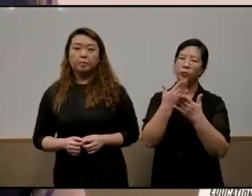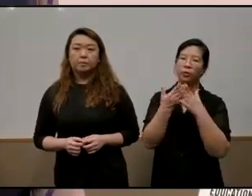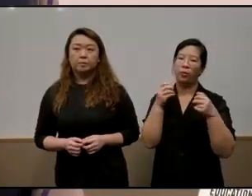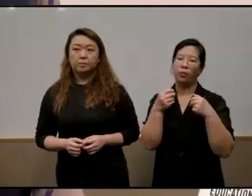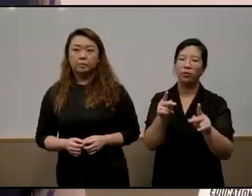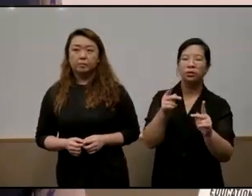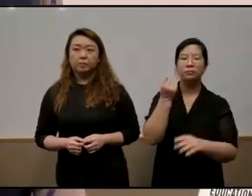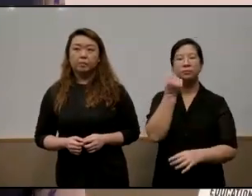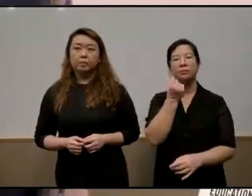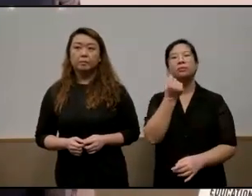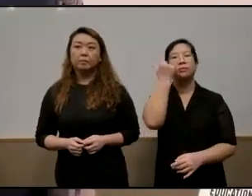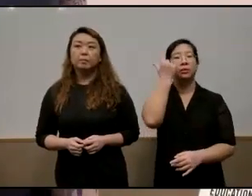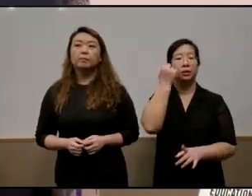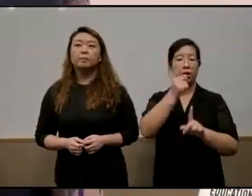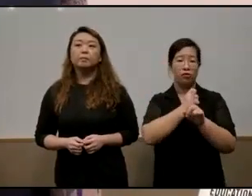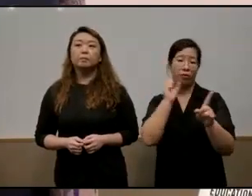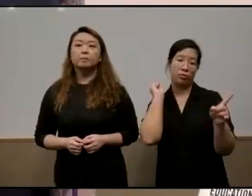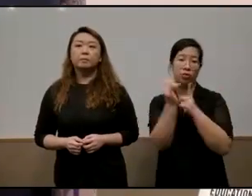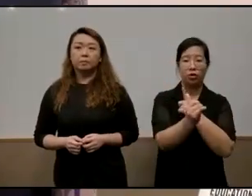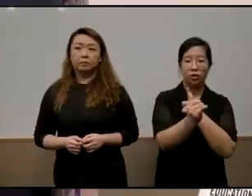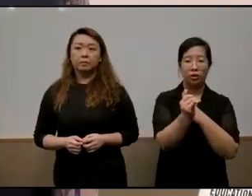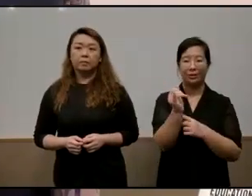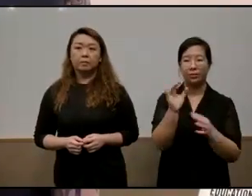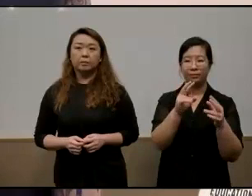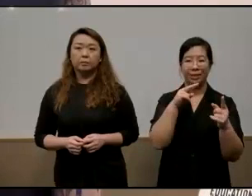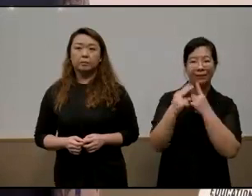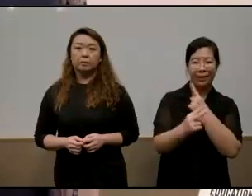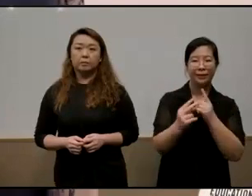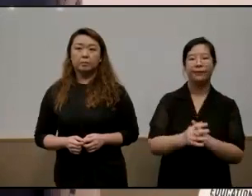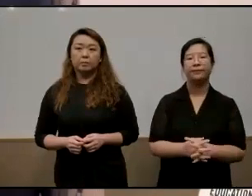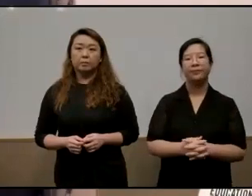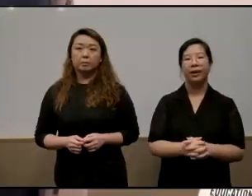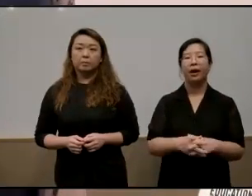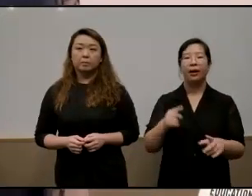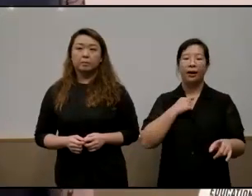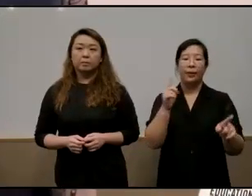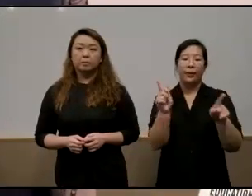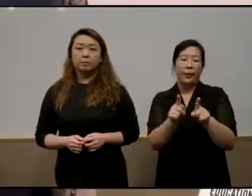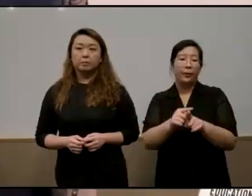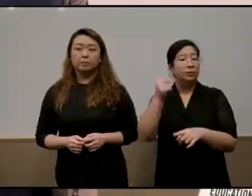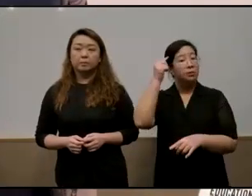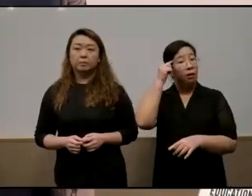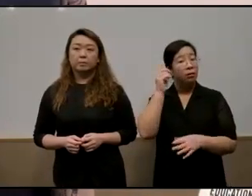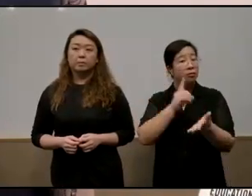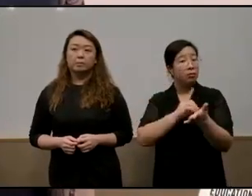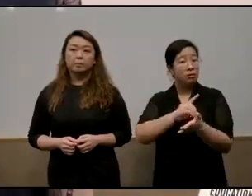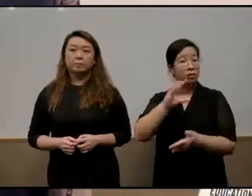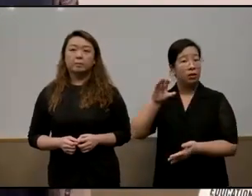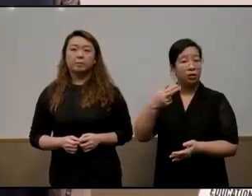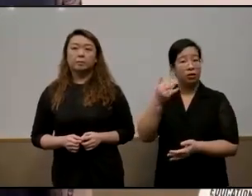into understanding that from the sociological perspective um i also thought that dr chong's book um